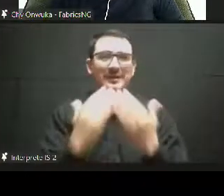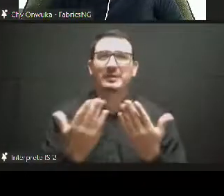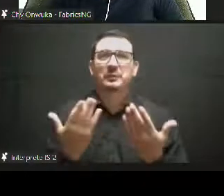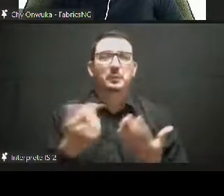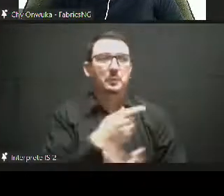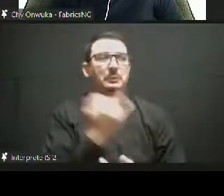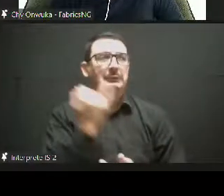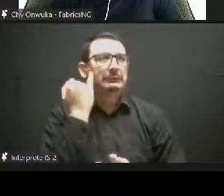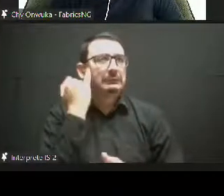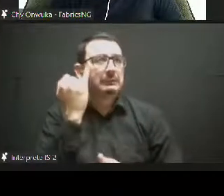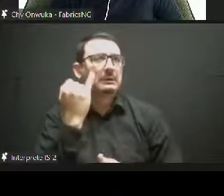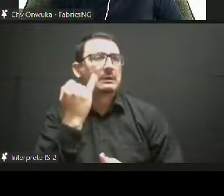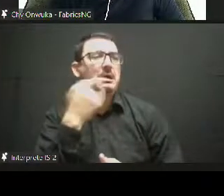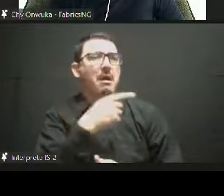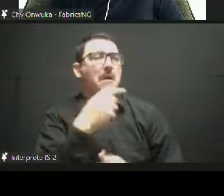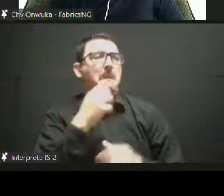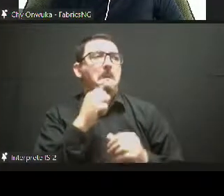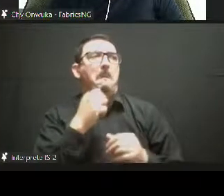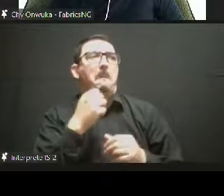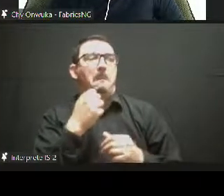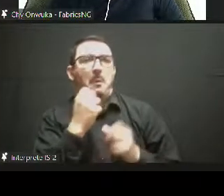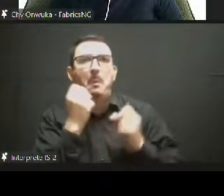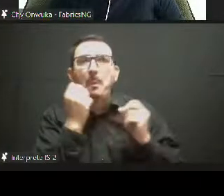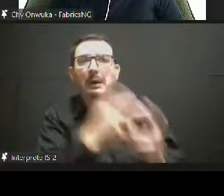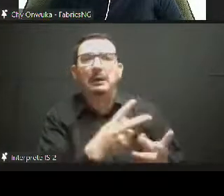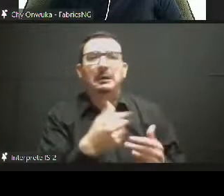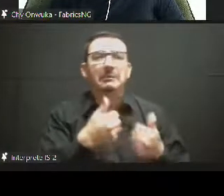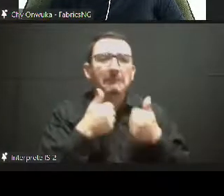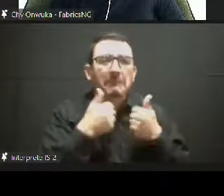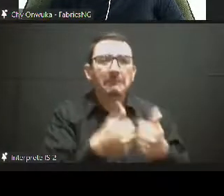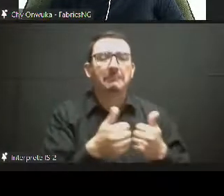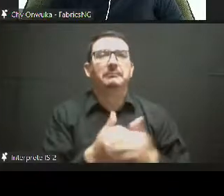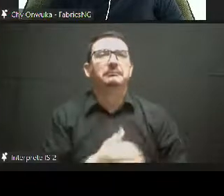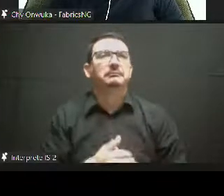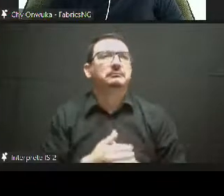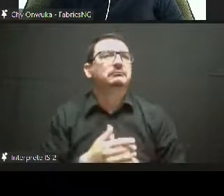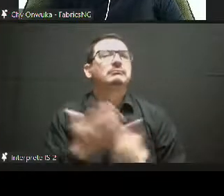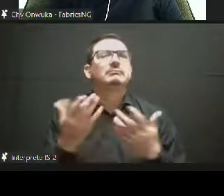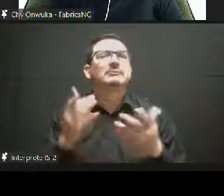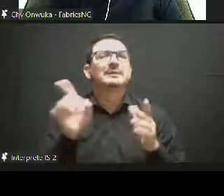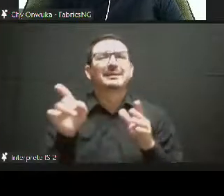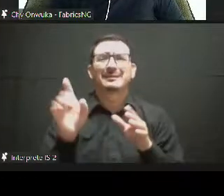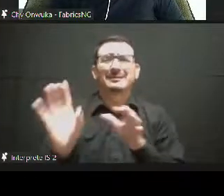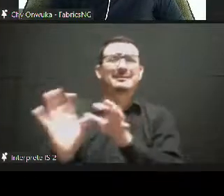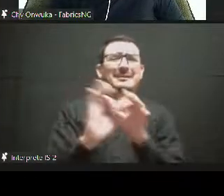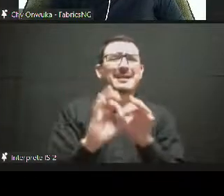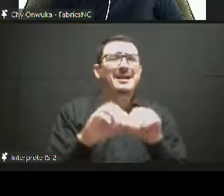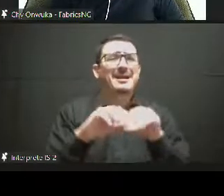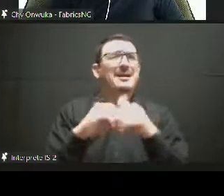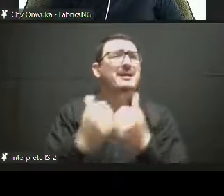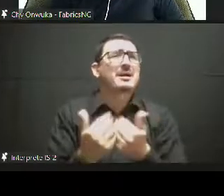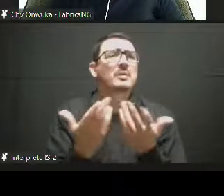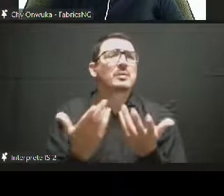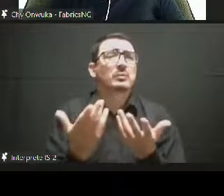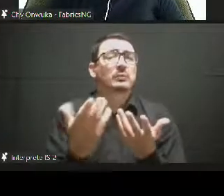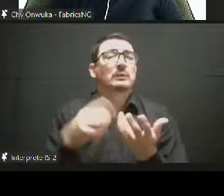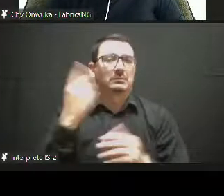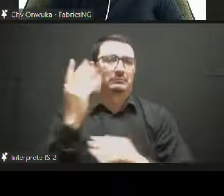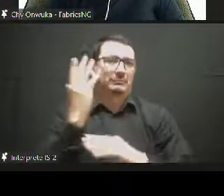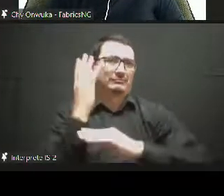what I get from the European Commission, you know, it's investment and collaboration, right? Investment and collaboration. Those are the two main things,